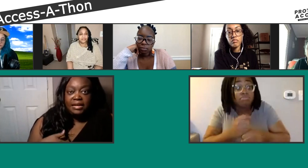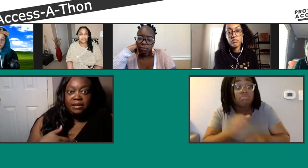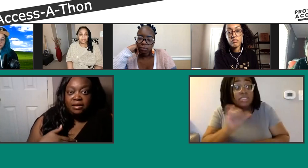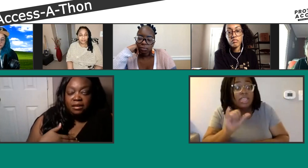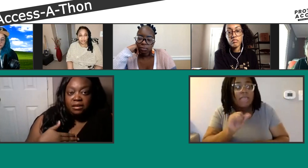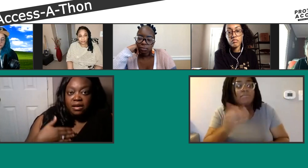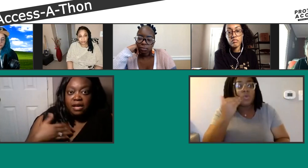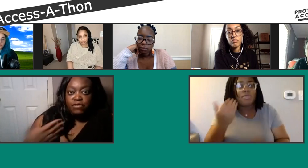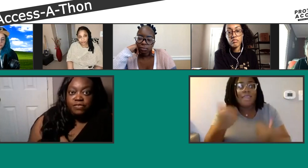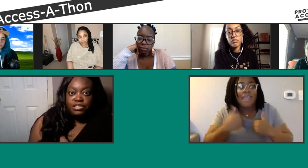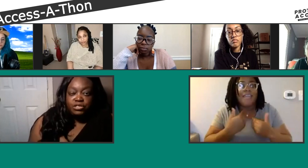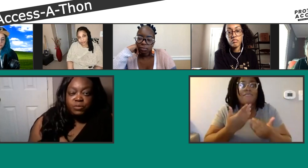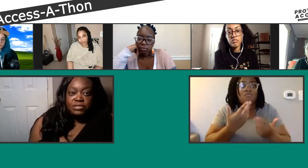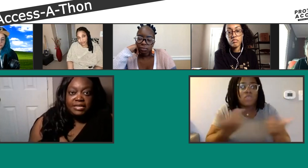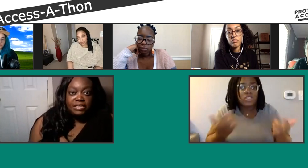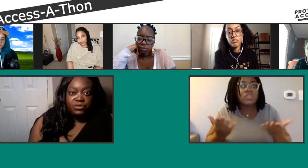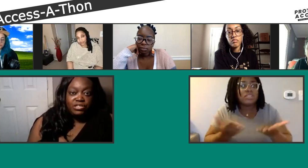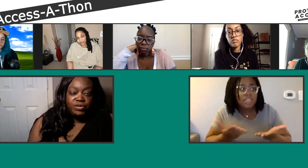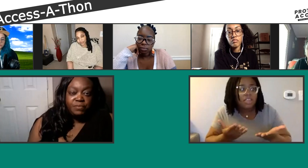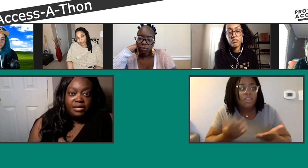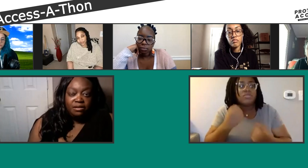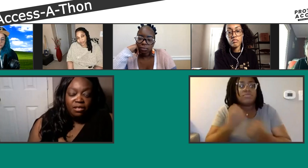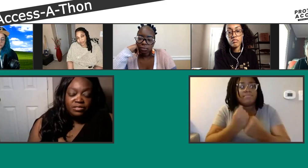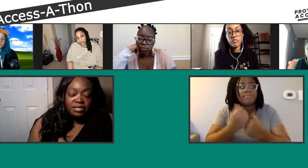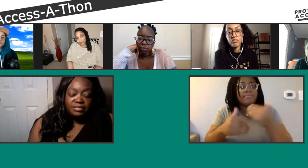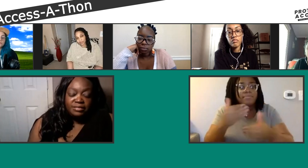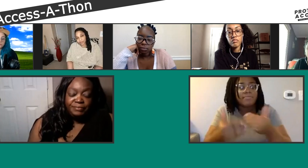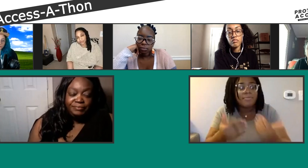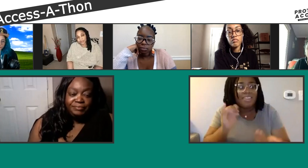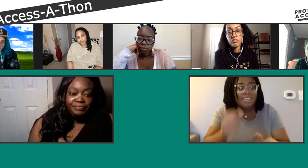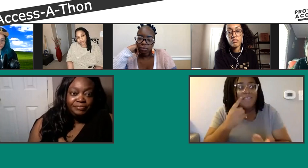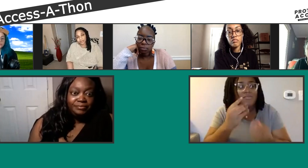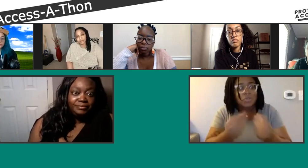to get everything that you're supposed to get during treatment and all those things.